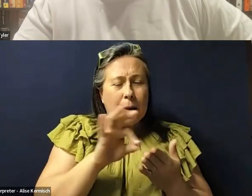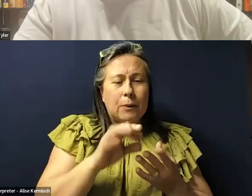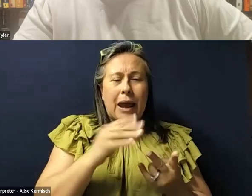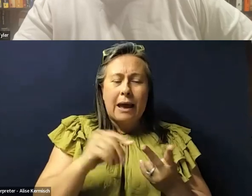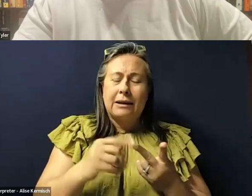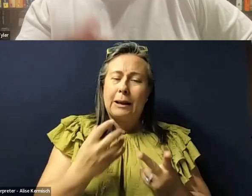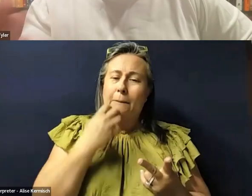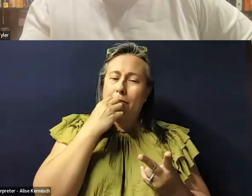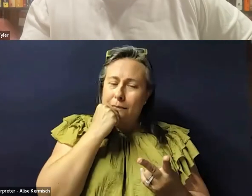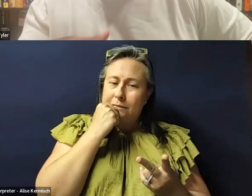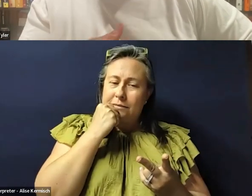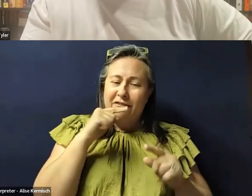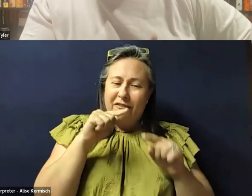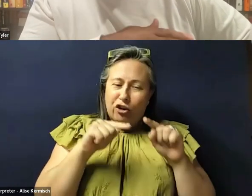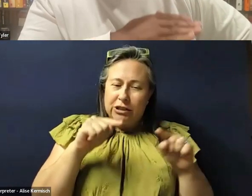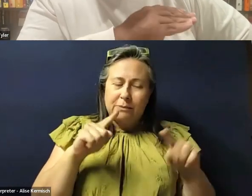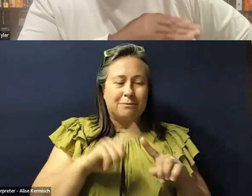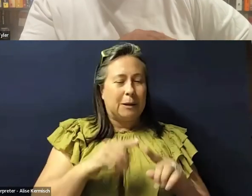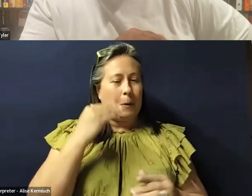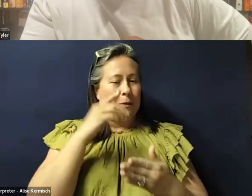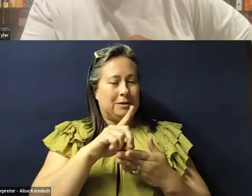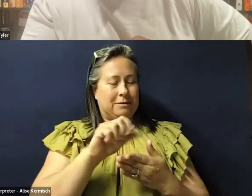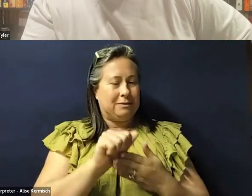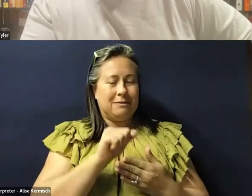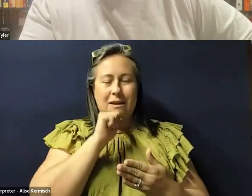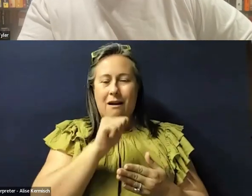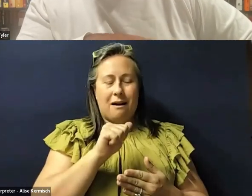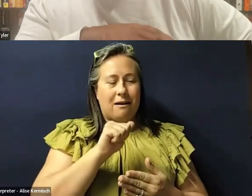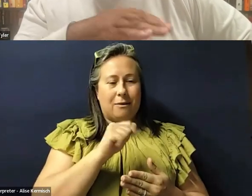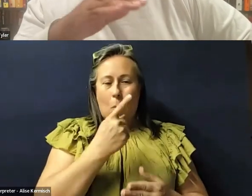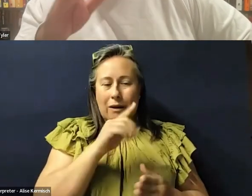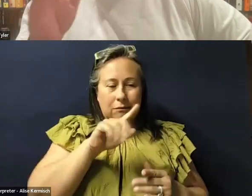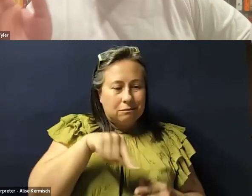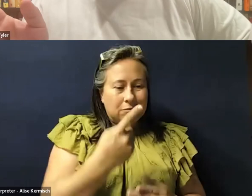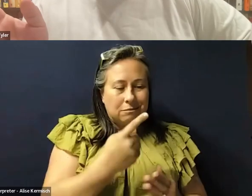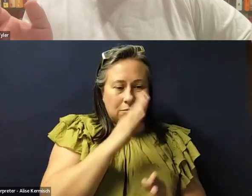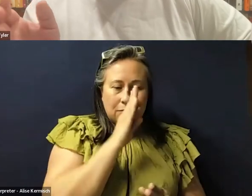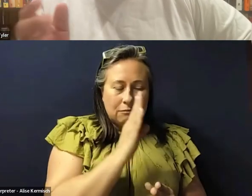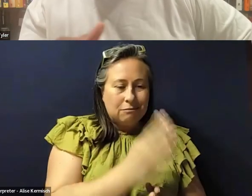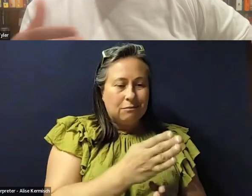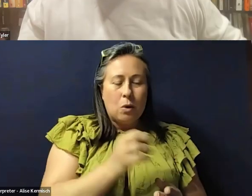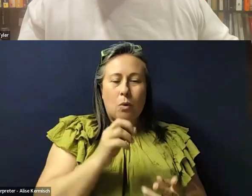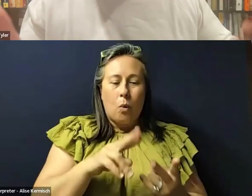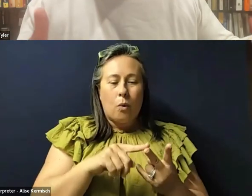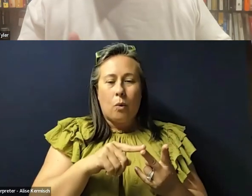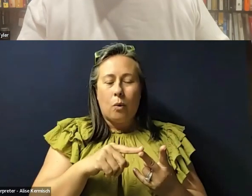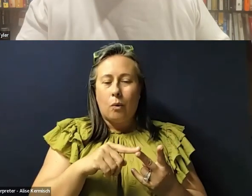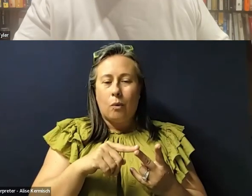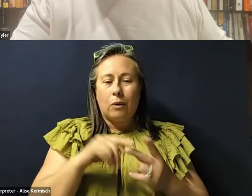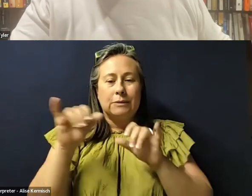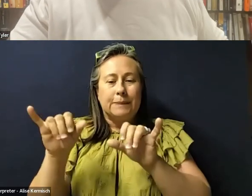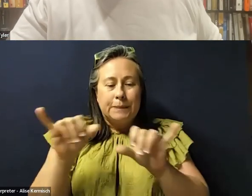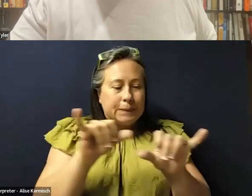variations. What we know is that disability is neither monolithic or homogeneous and attempts to make them